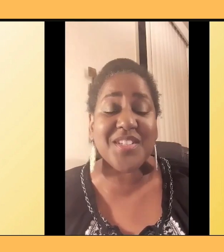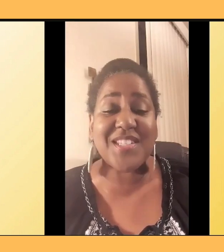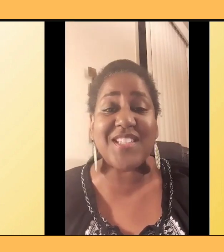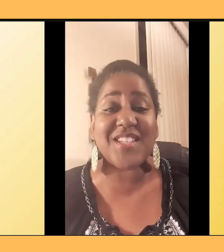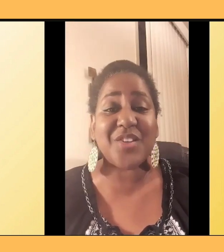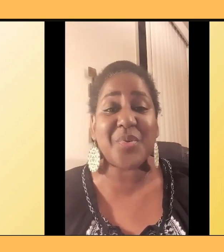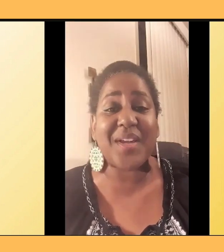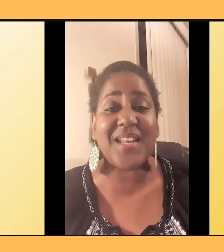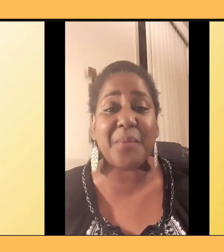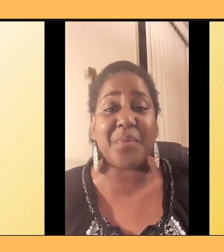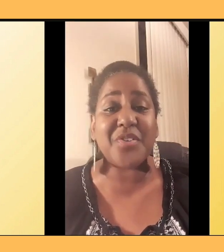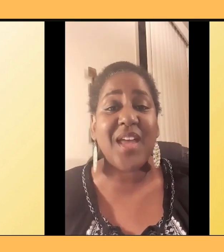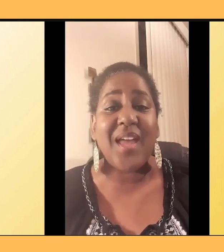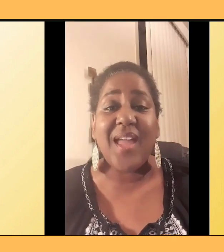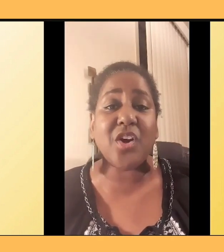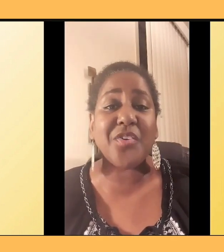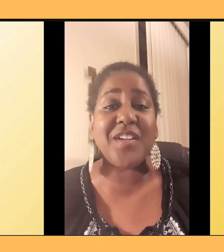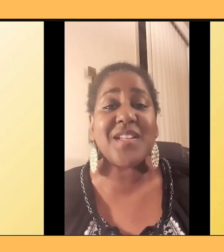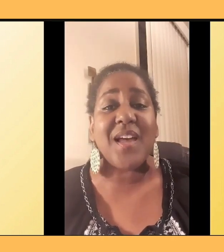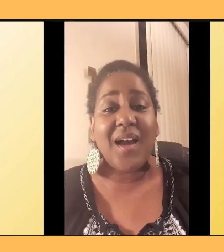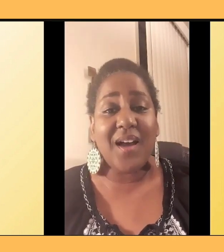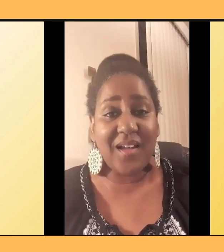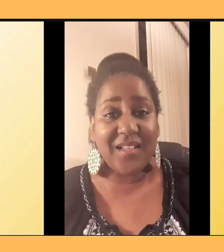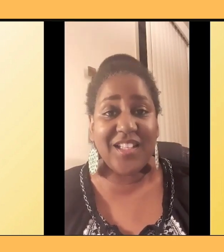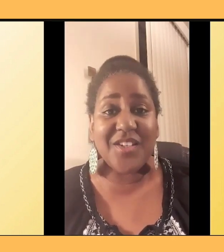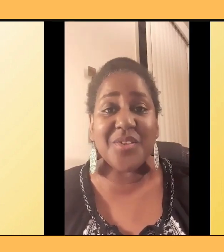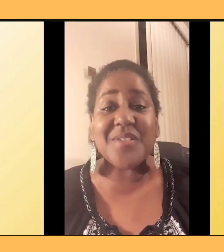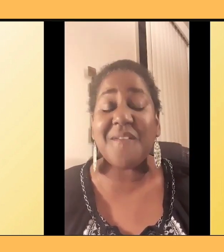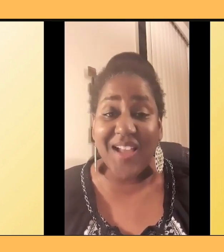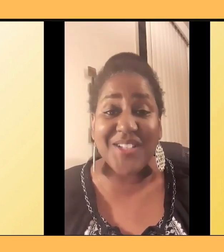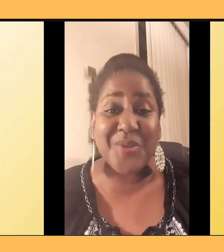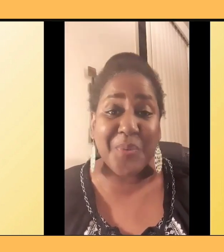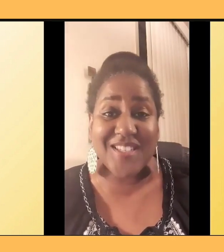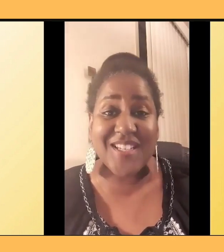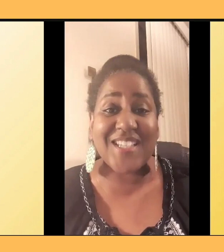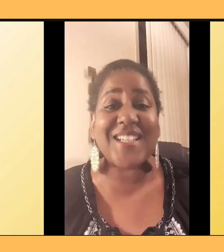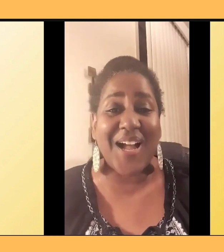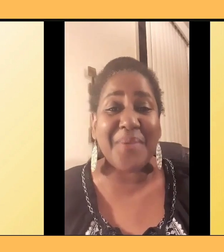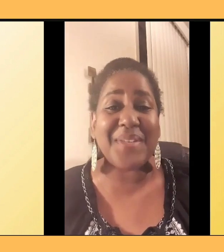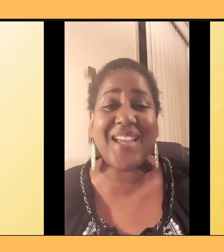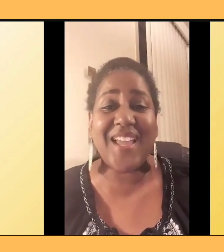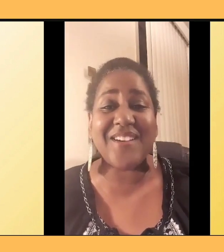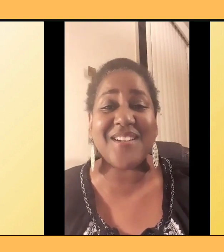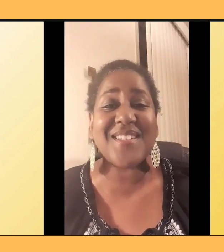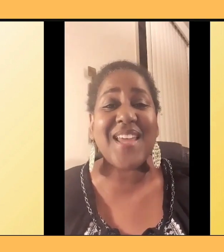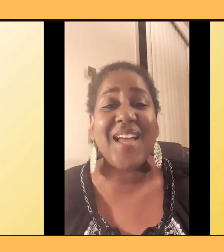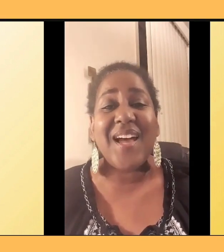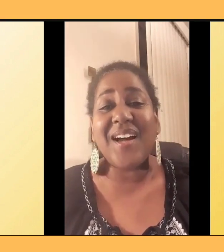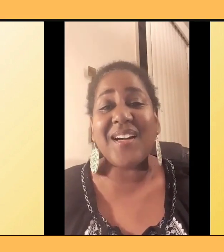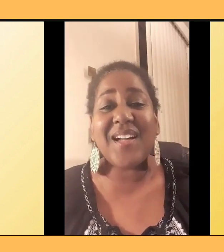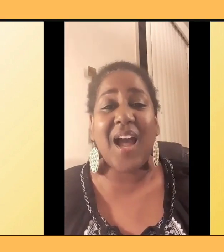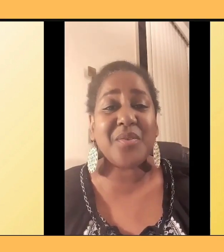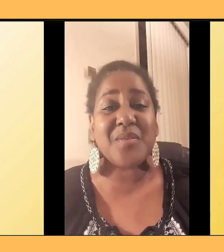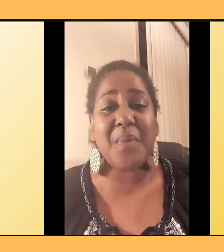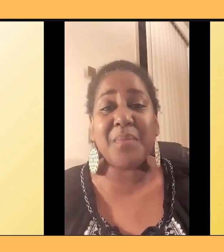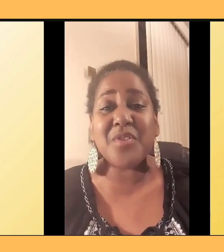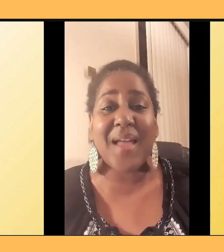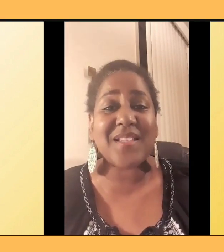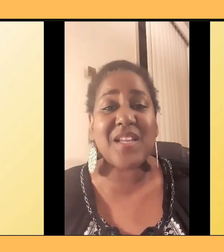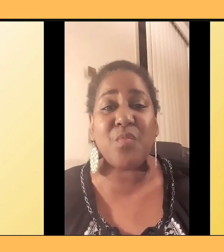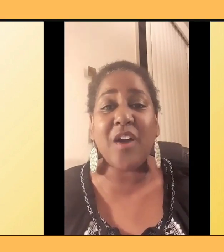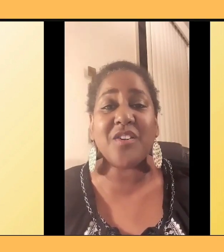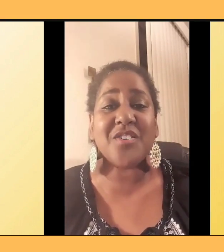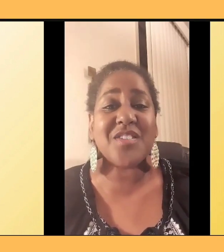Current leaders, Vice President Kamala Harris, Congress members Maxine Waters, Karen Bass,